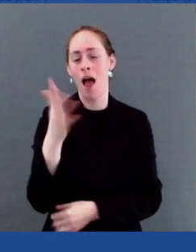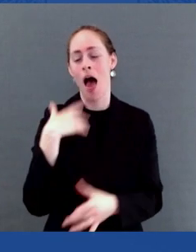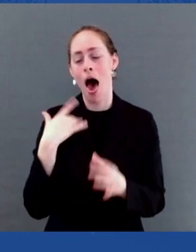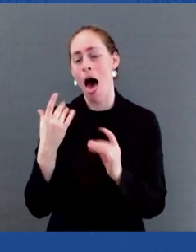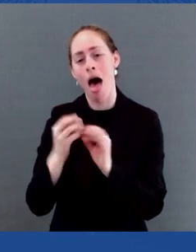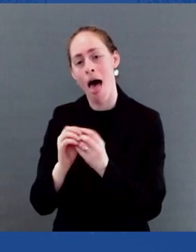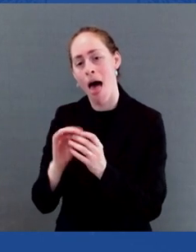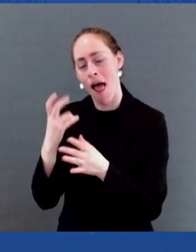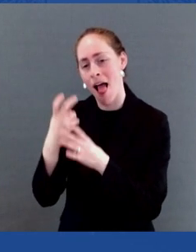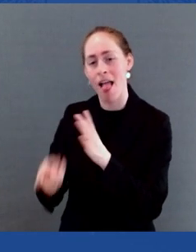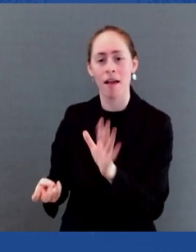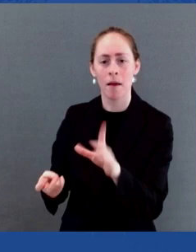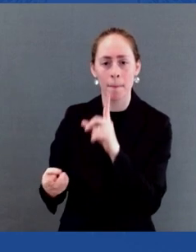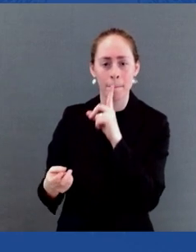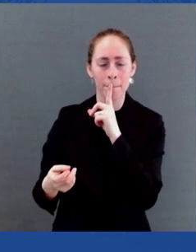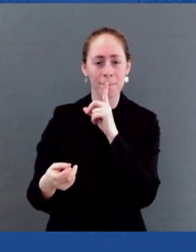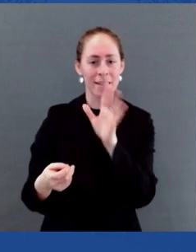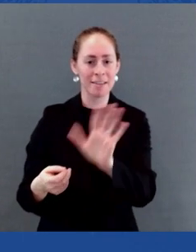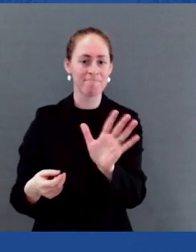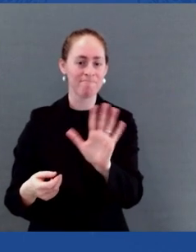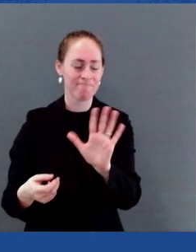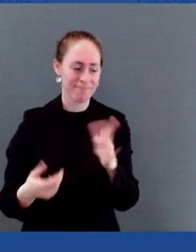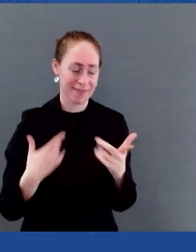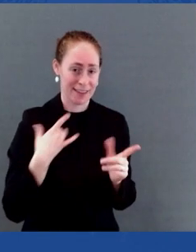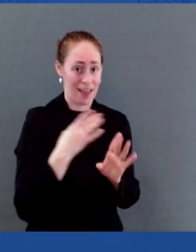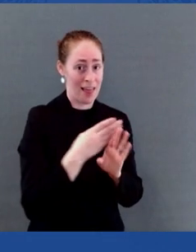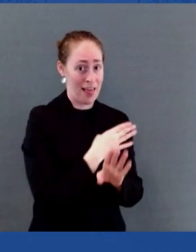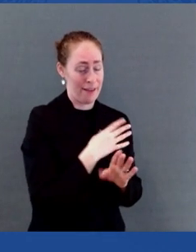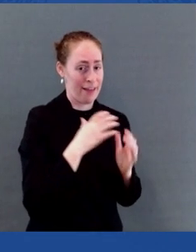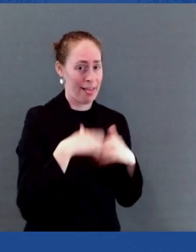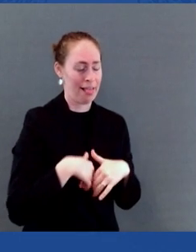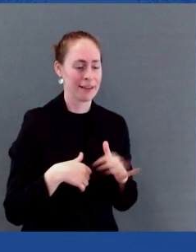And I've asked Harold Phillips to lead our efforts. Harold.